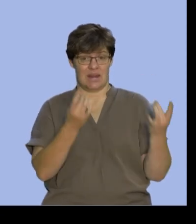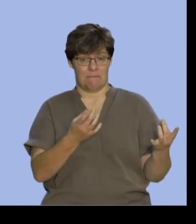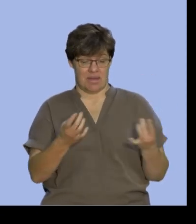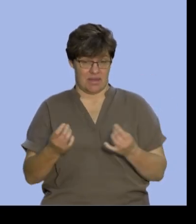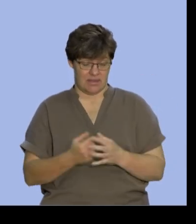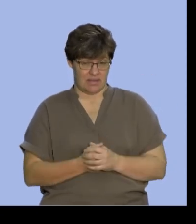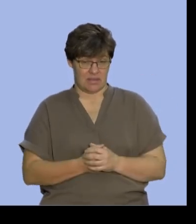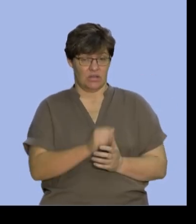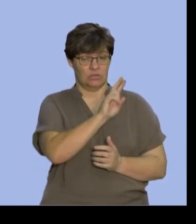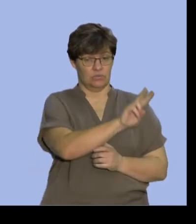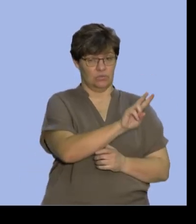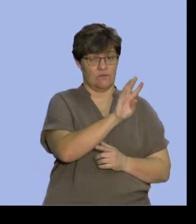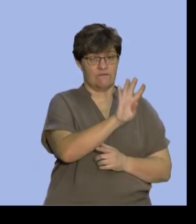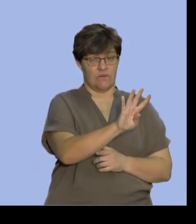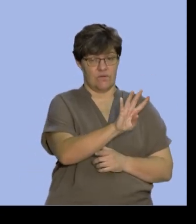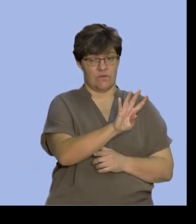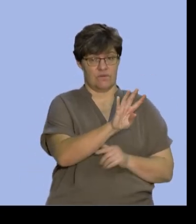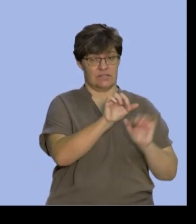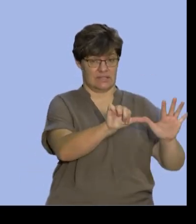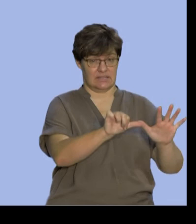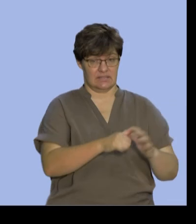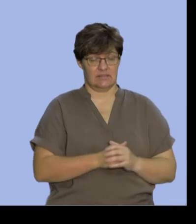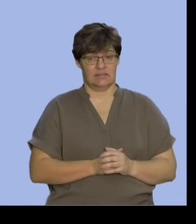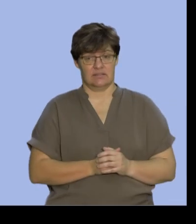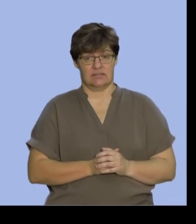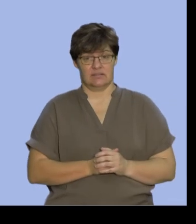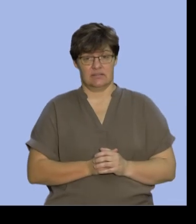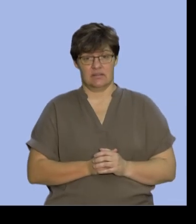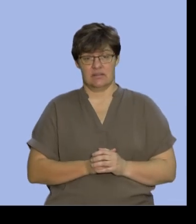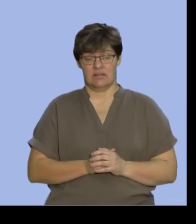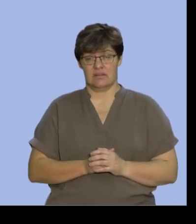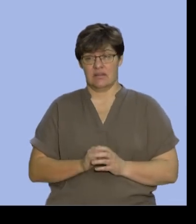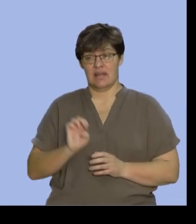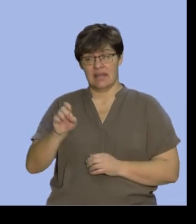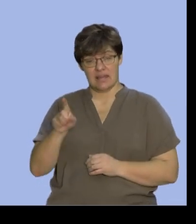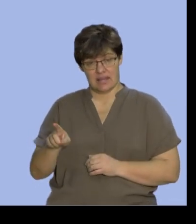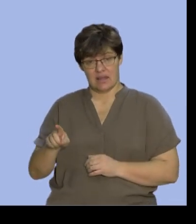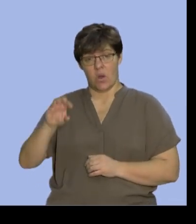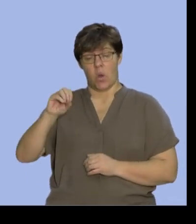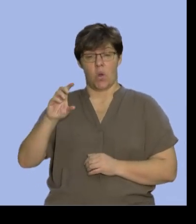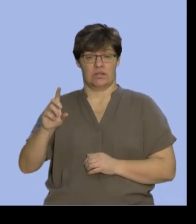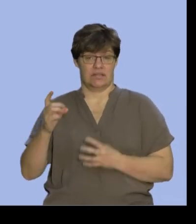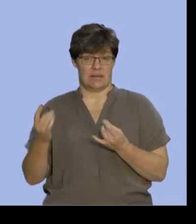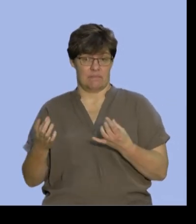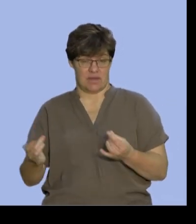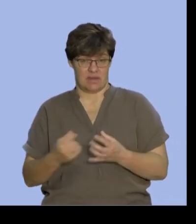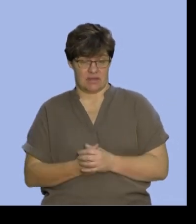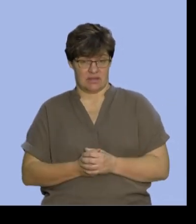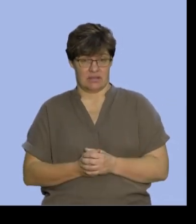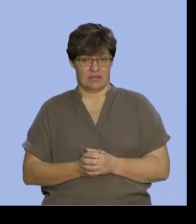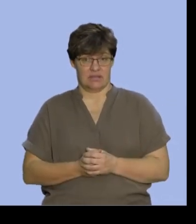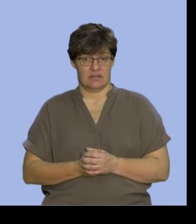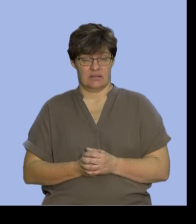we had two, four and six and E was all the odd numbers and we'd